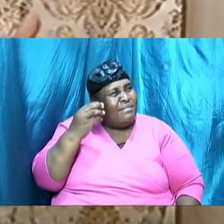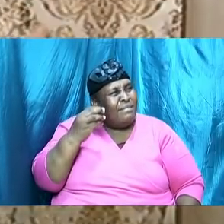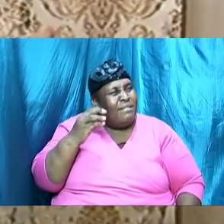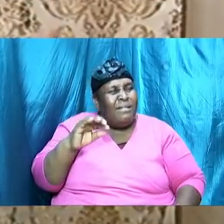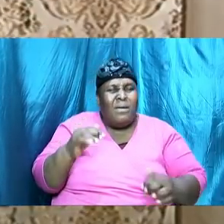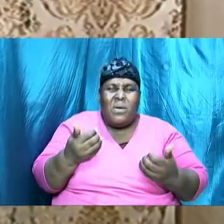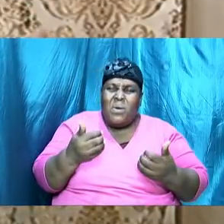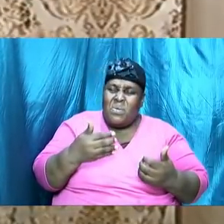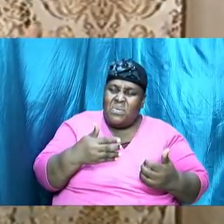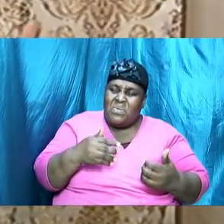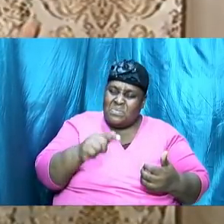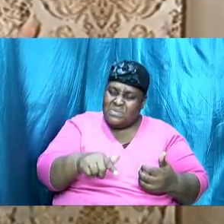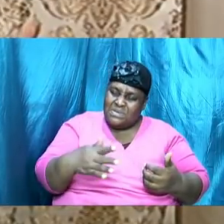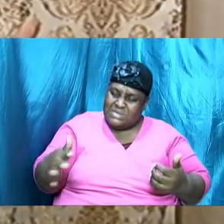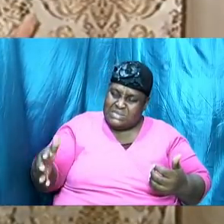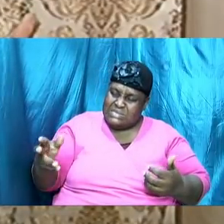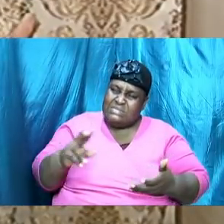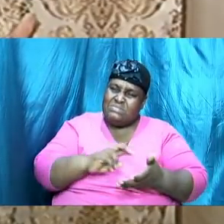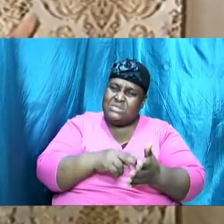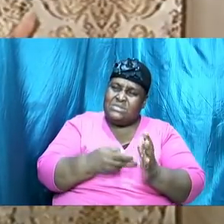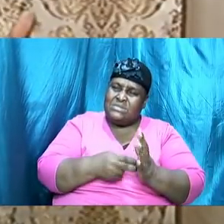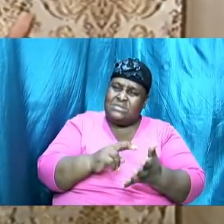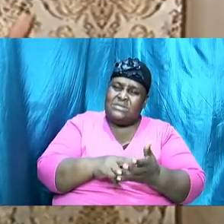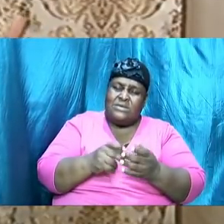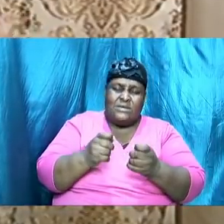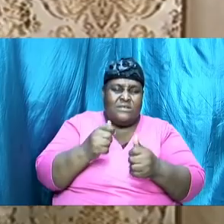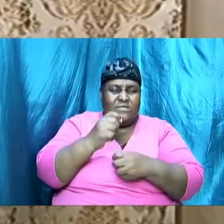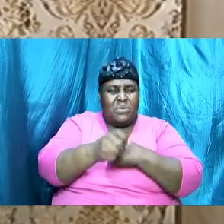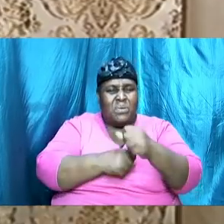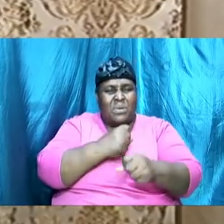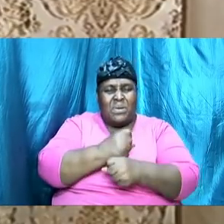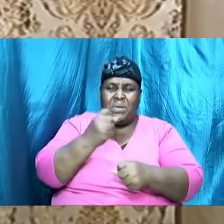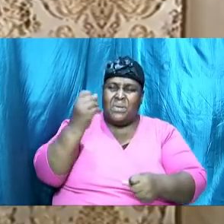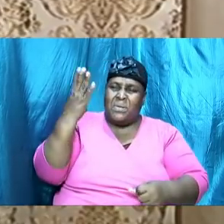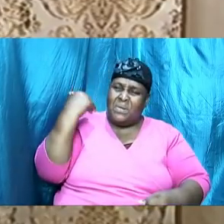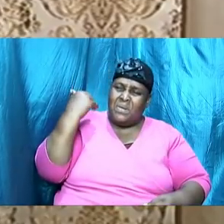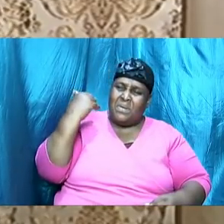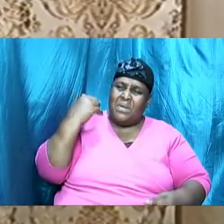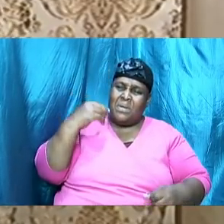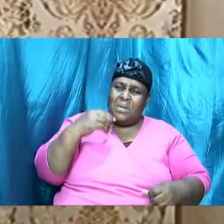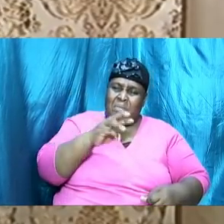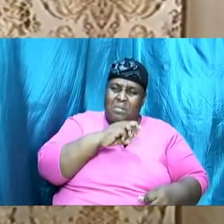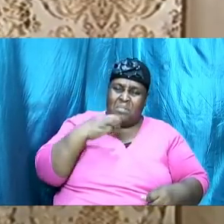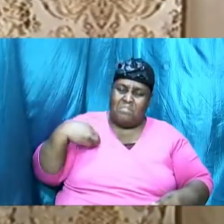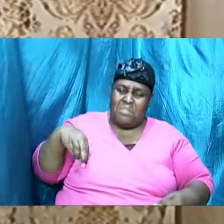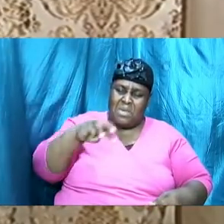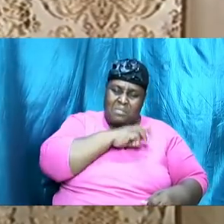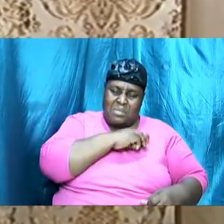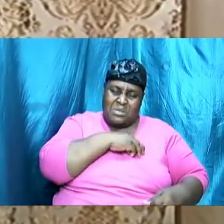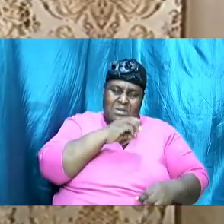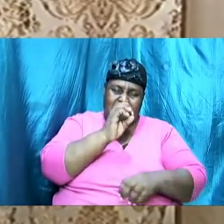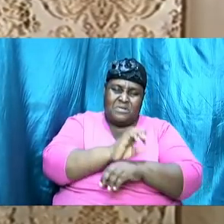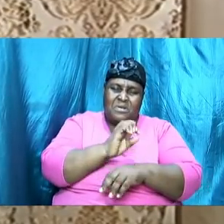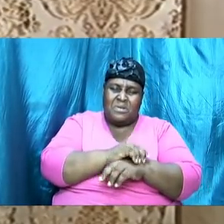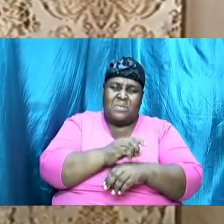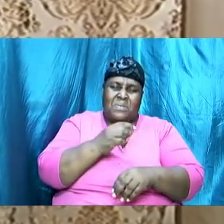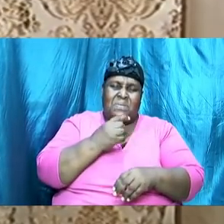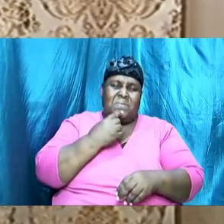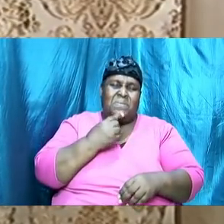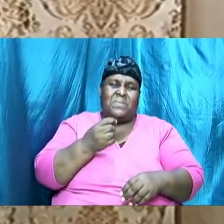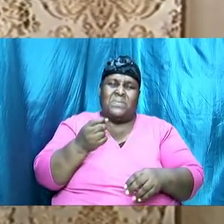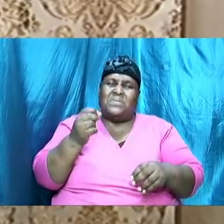few years ago members of the church was red hot in their relationship with almighty God